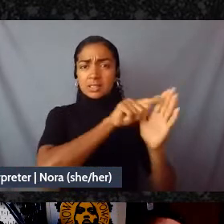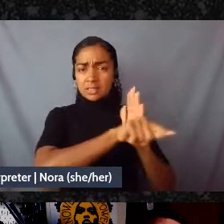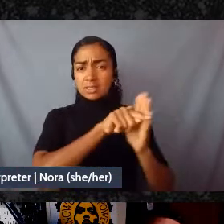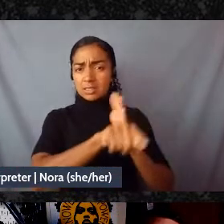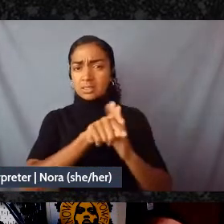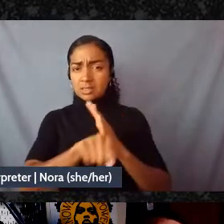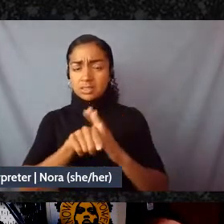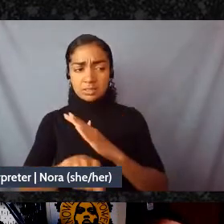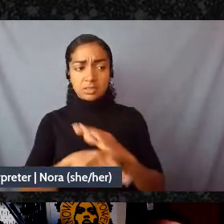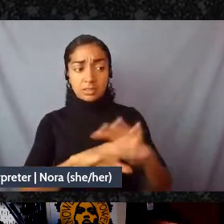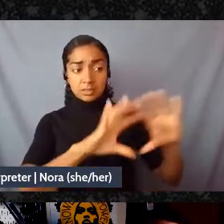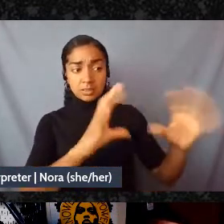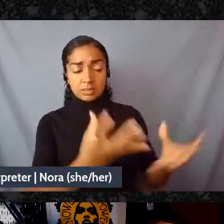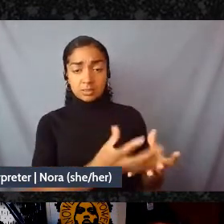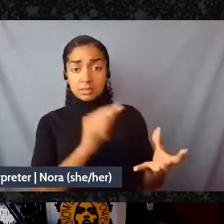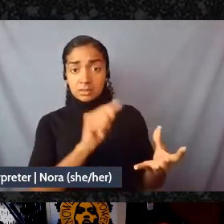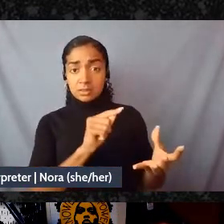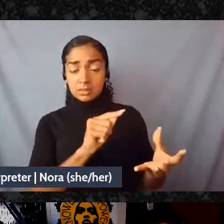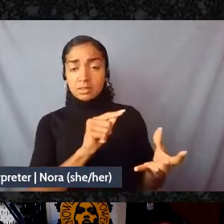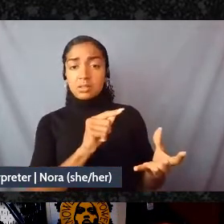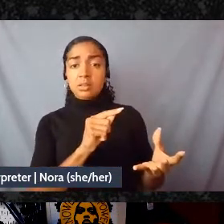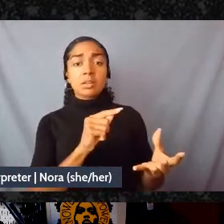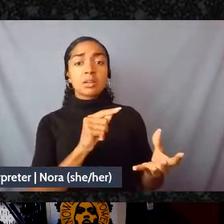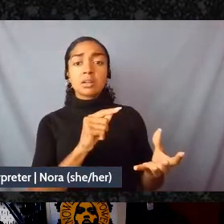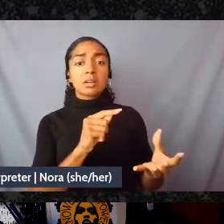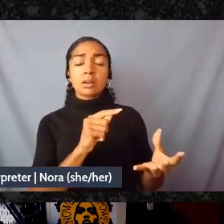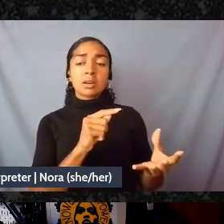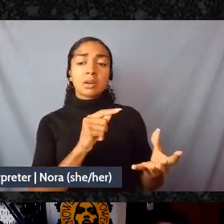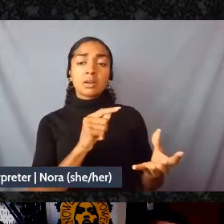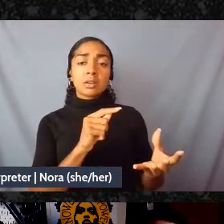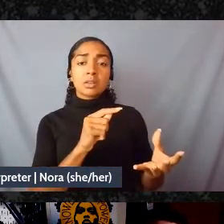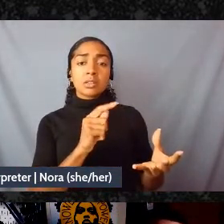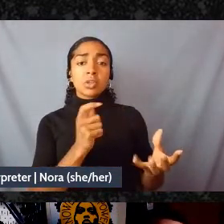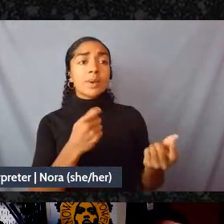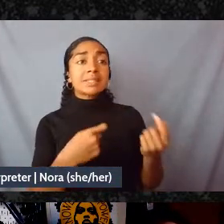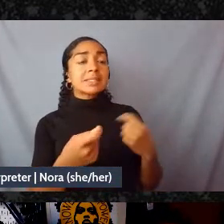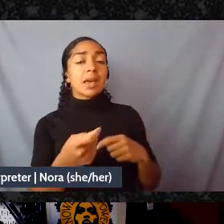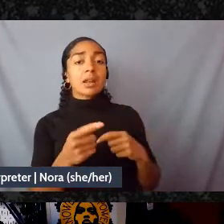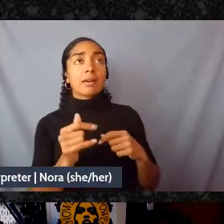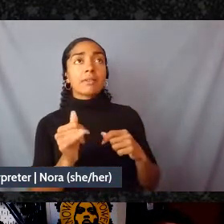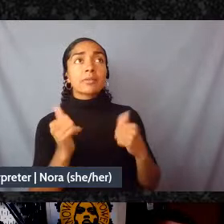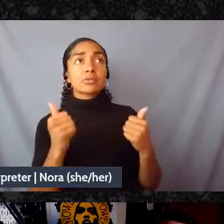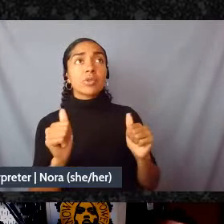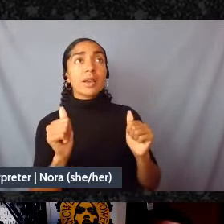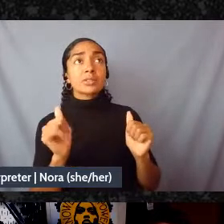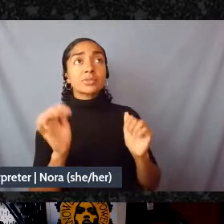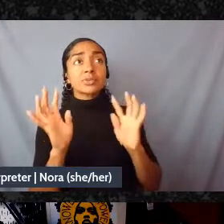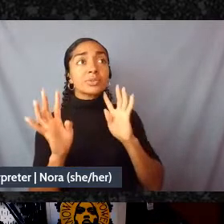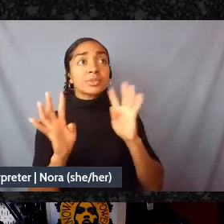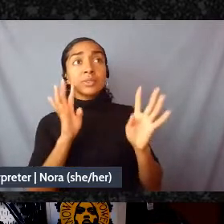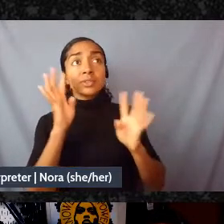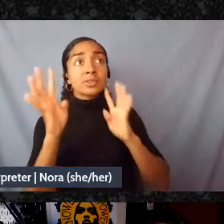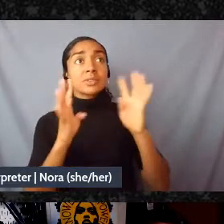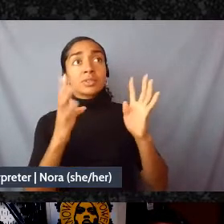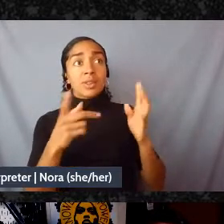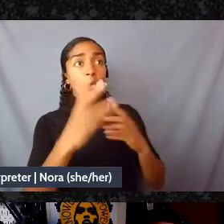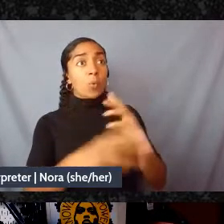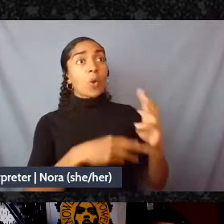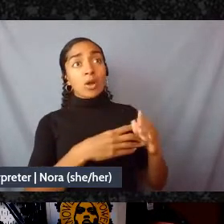this ending with fantasies or even trying to recuperate this way of being